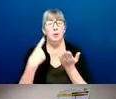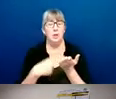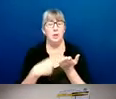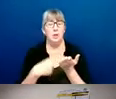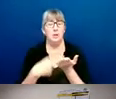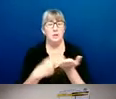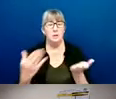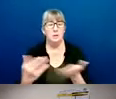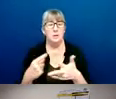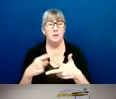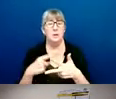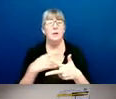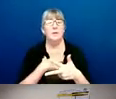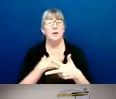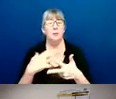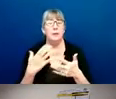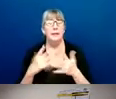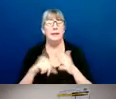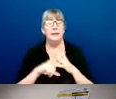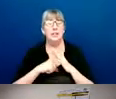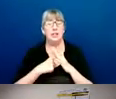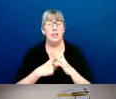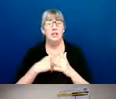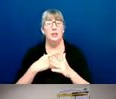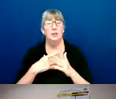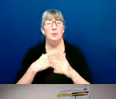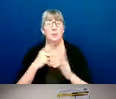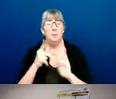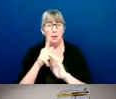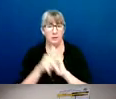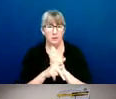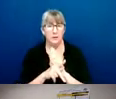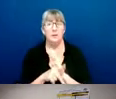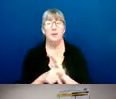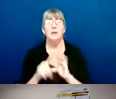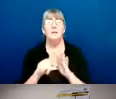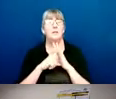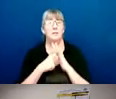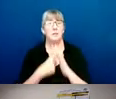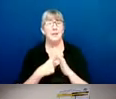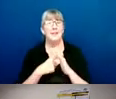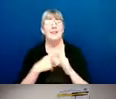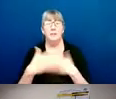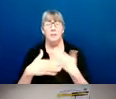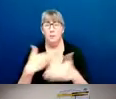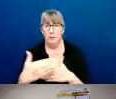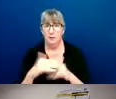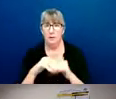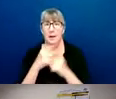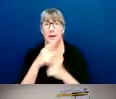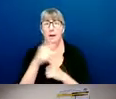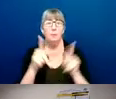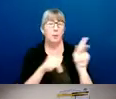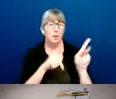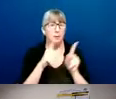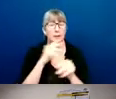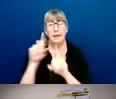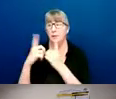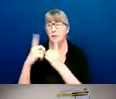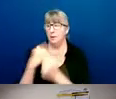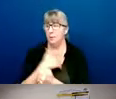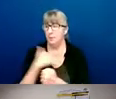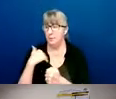initiation policy. This directive outlines the beginning of the process, which means how the public and department members